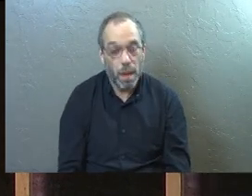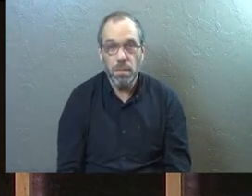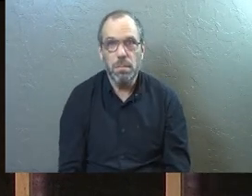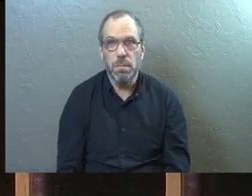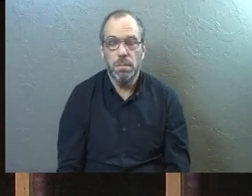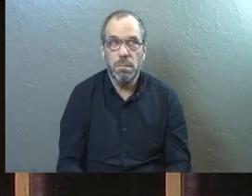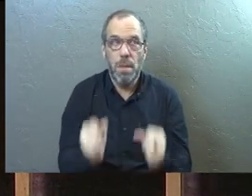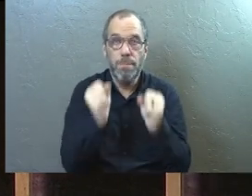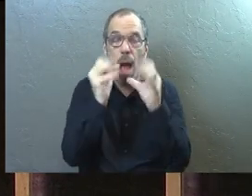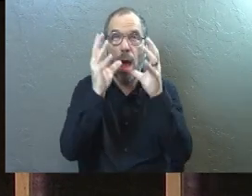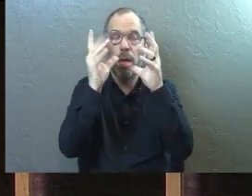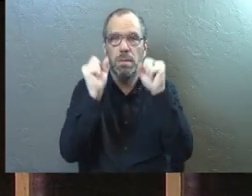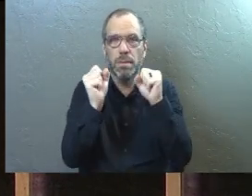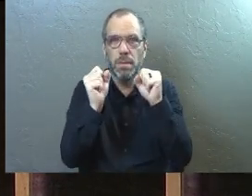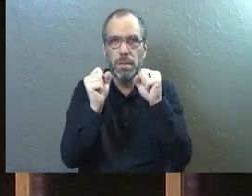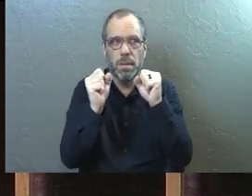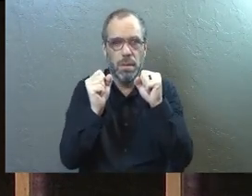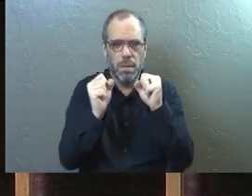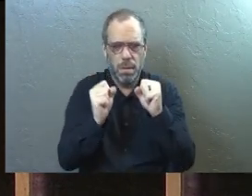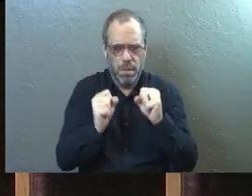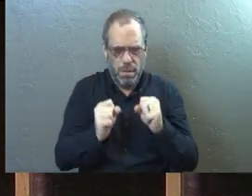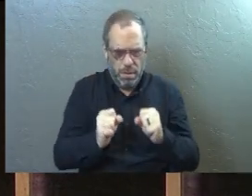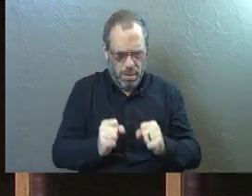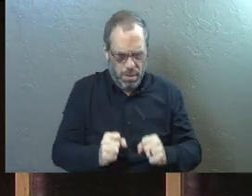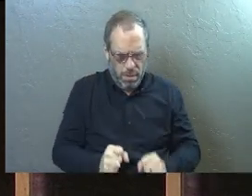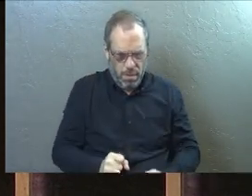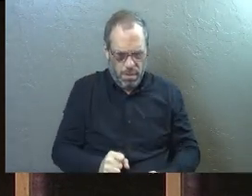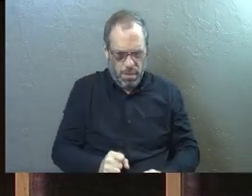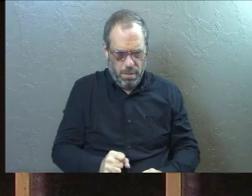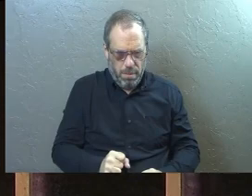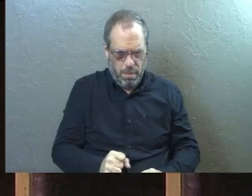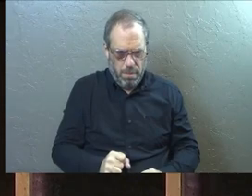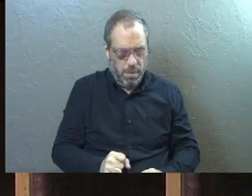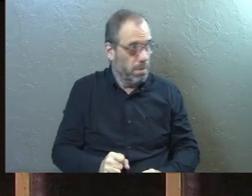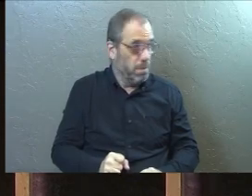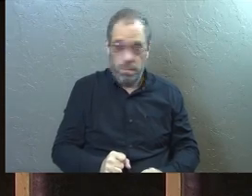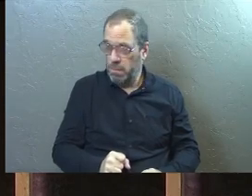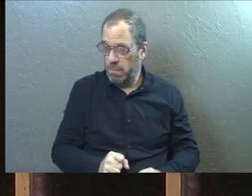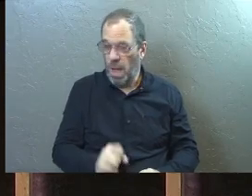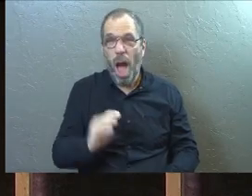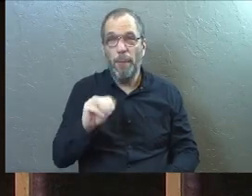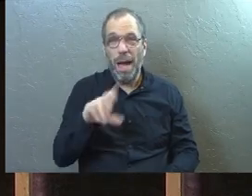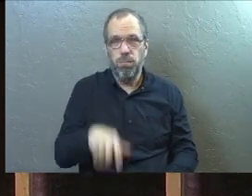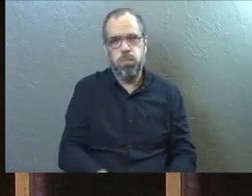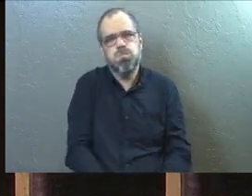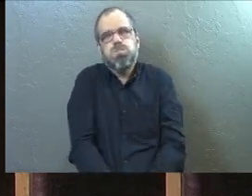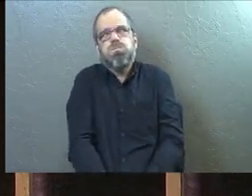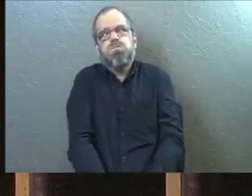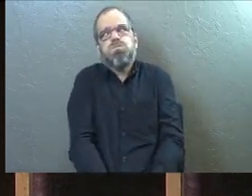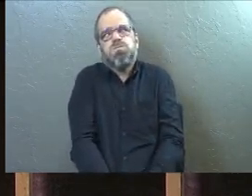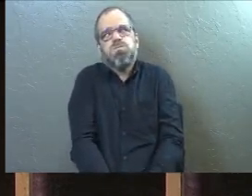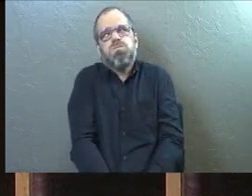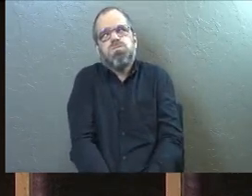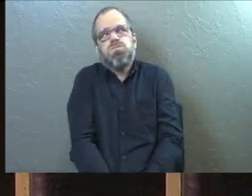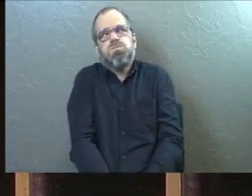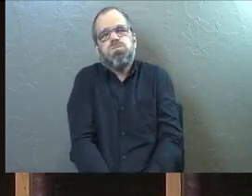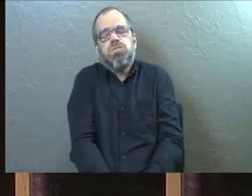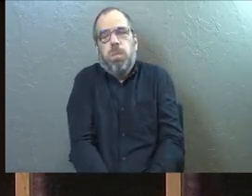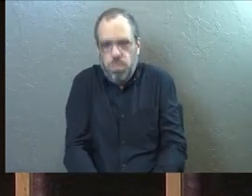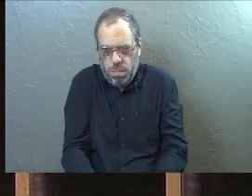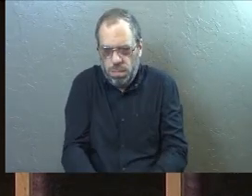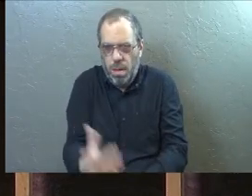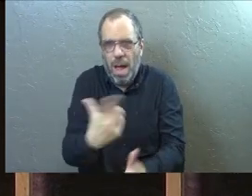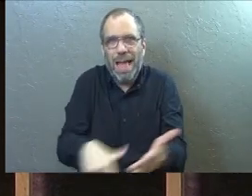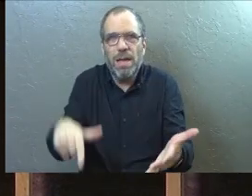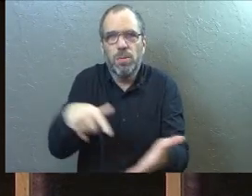Amazing. How did we get from, can I say mush? To Lazarus